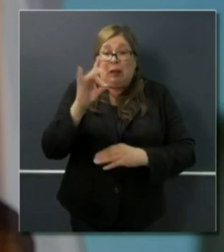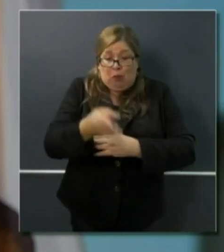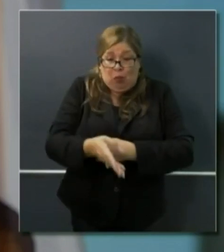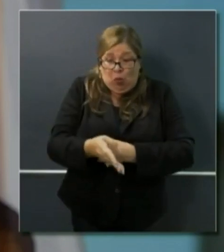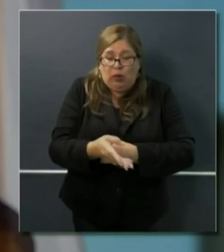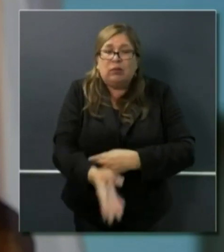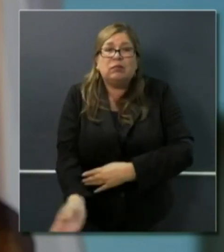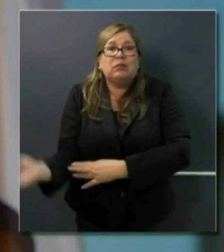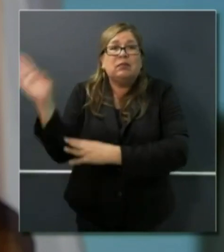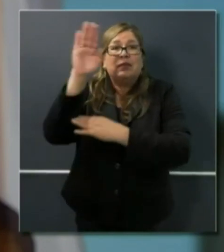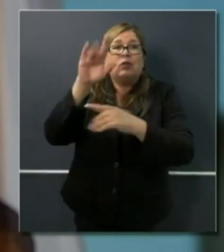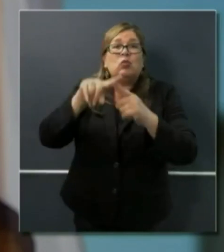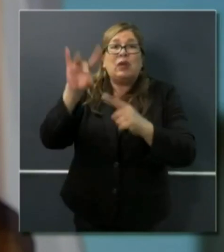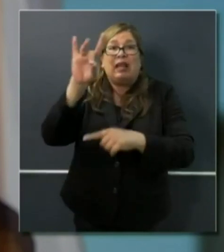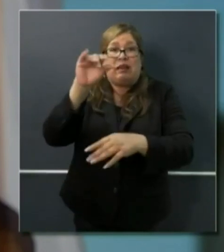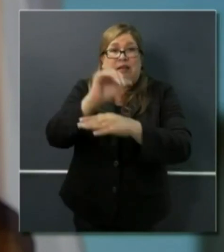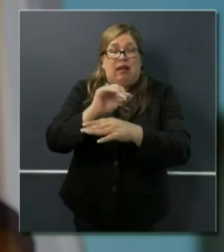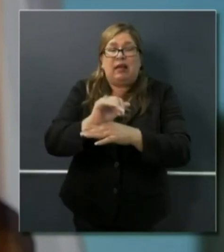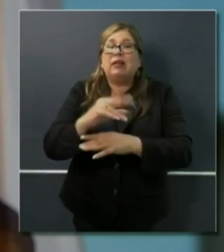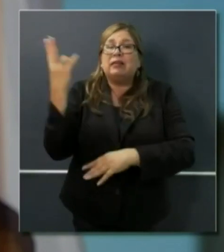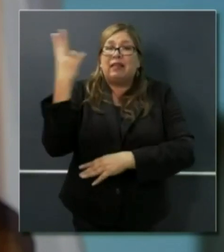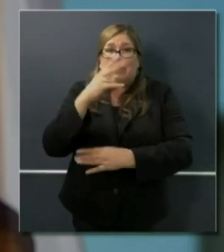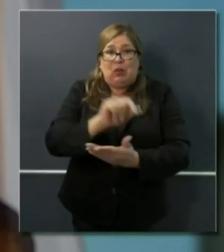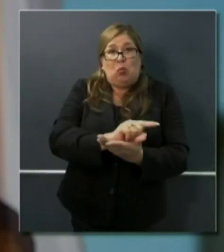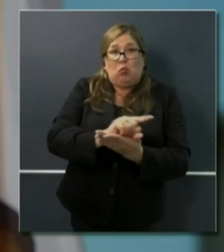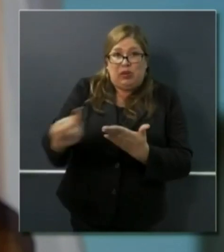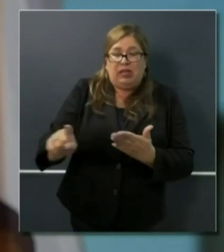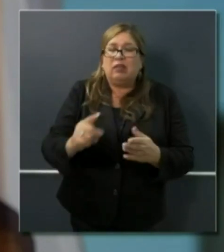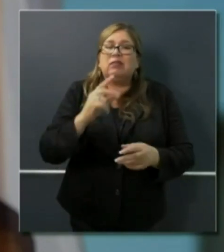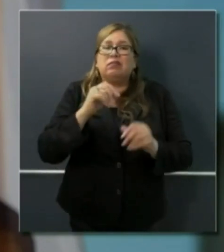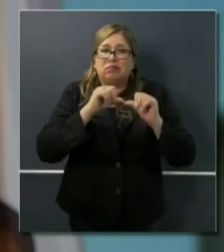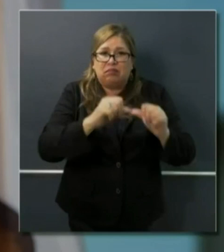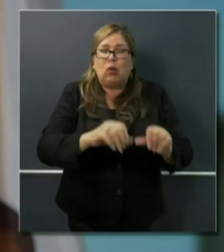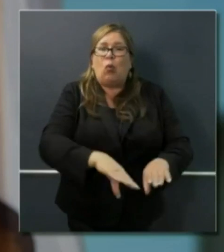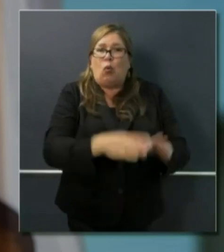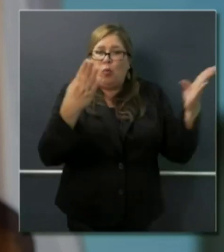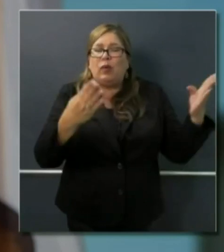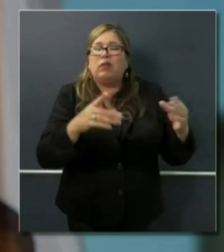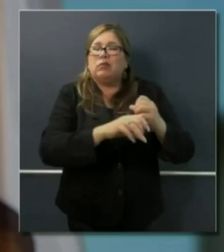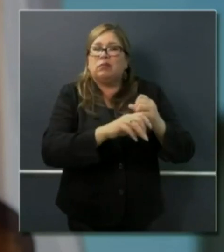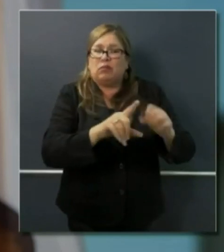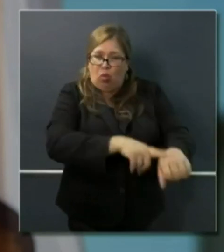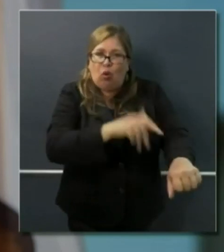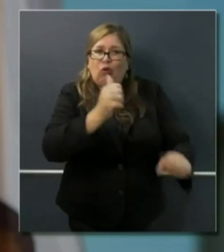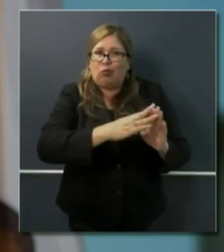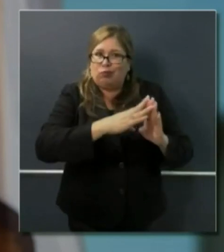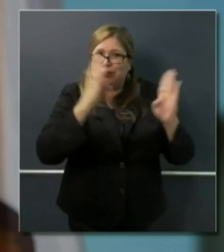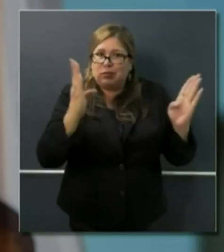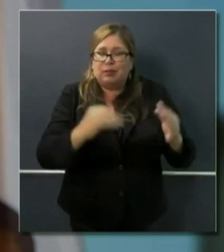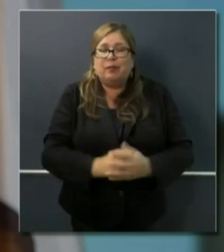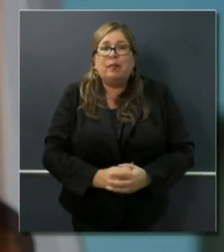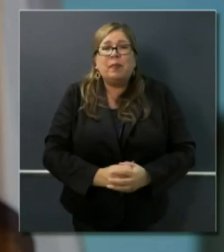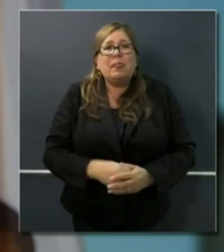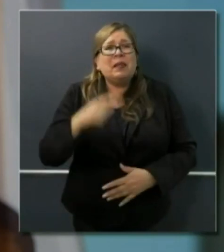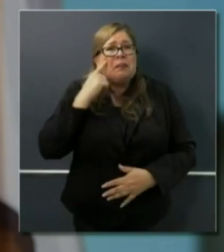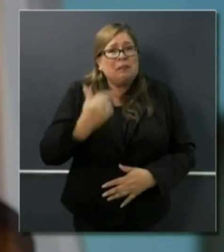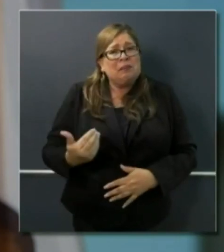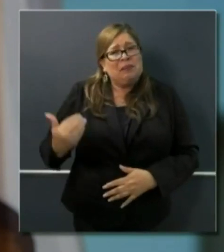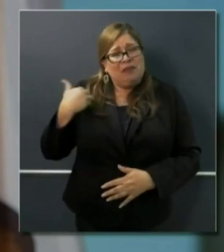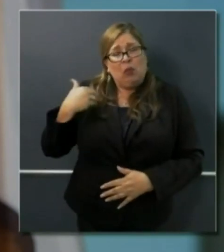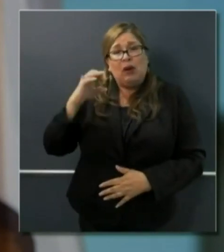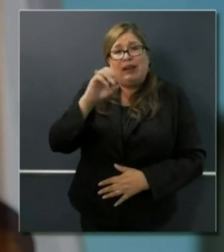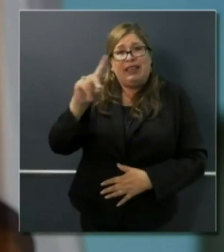days a week. A few days back, I commented that the EDD department had a call center since